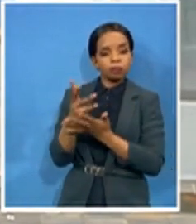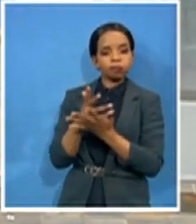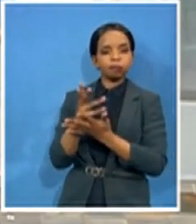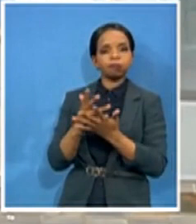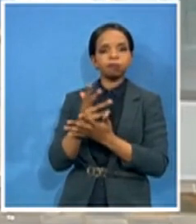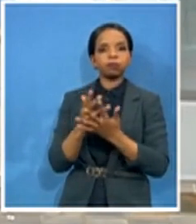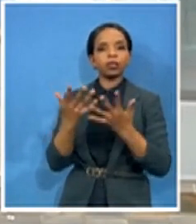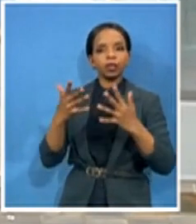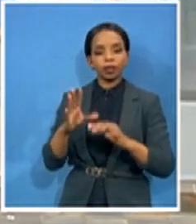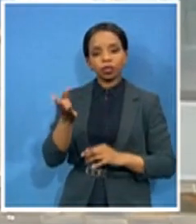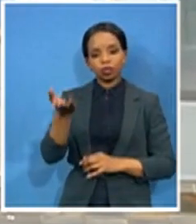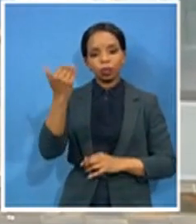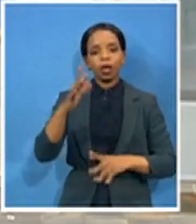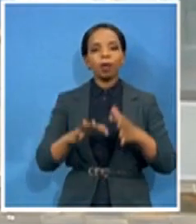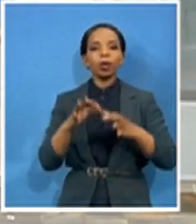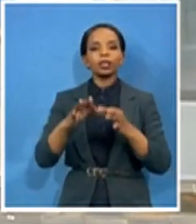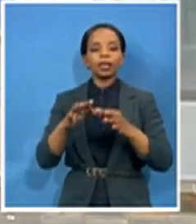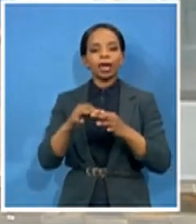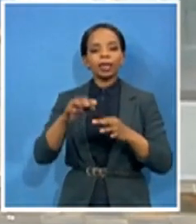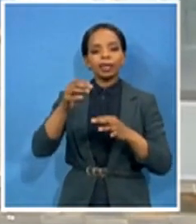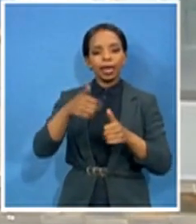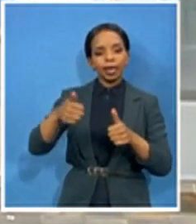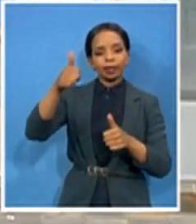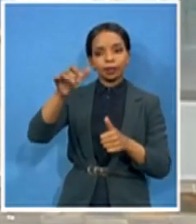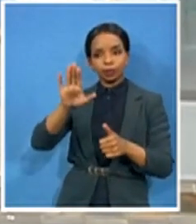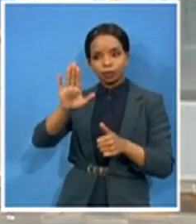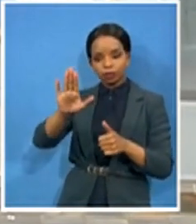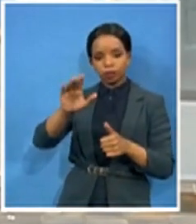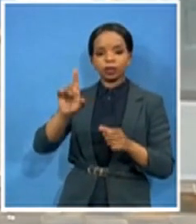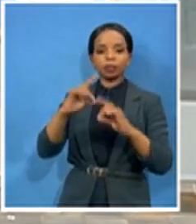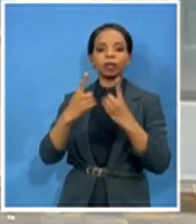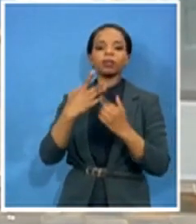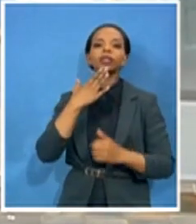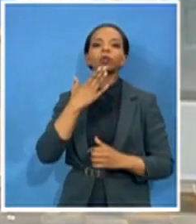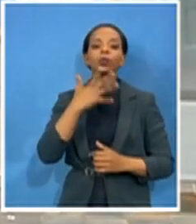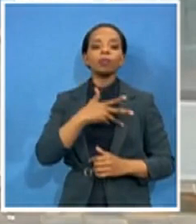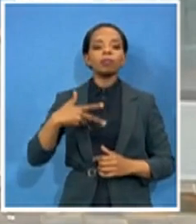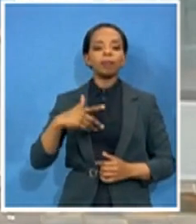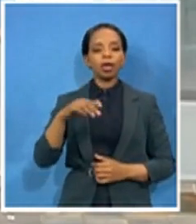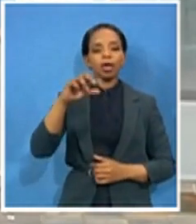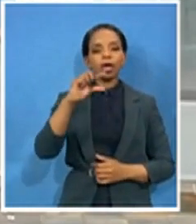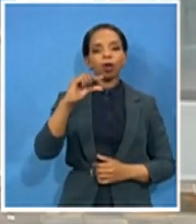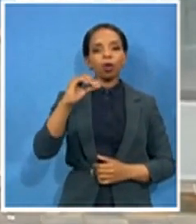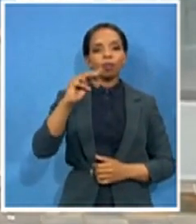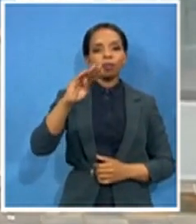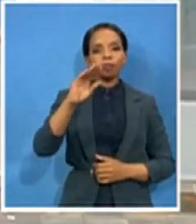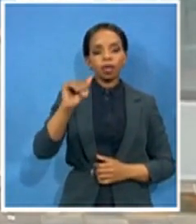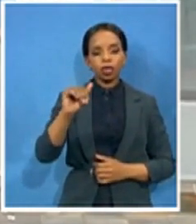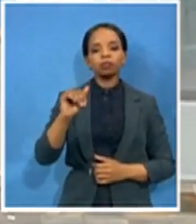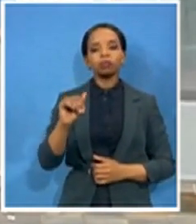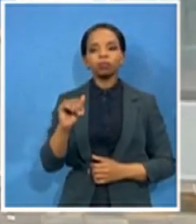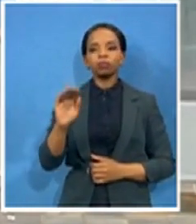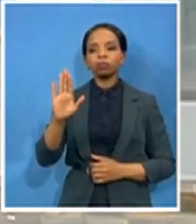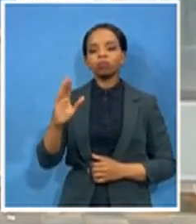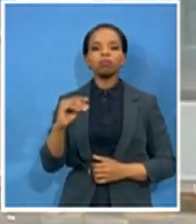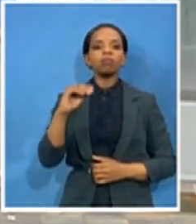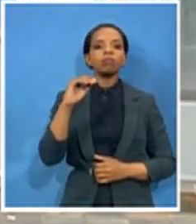department which is Mama Usindi Sokomba and the HOT who is the accounting officer of the department, I mean pardon